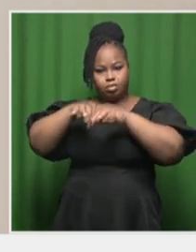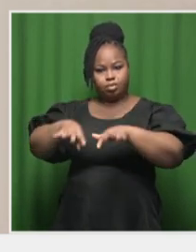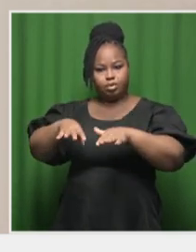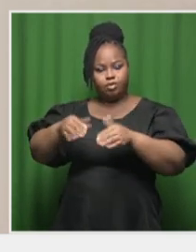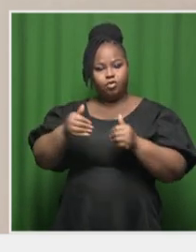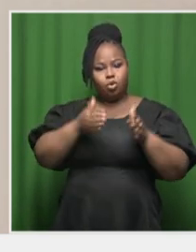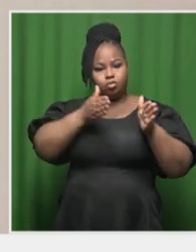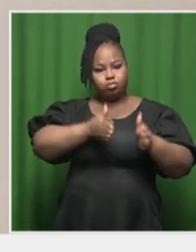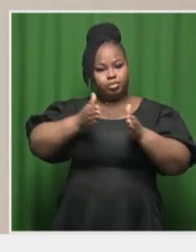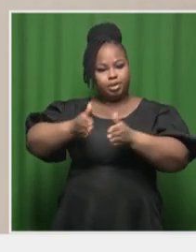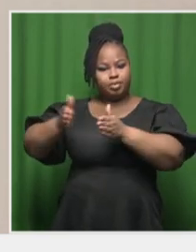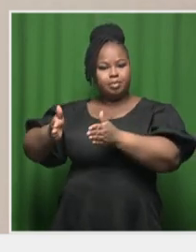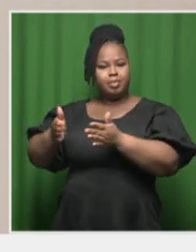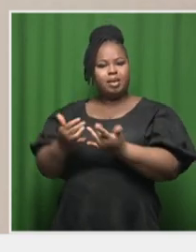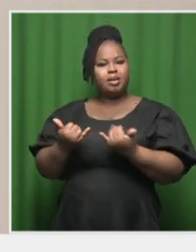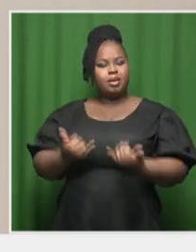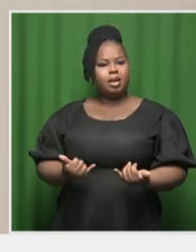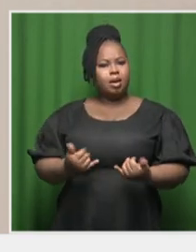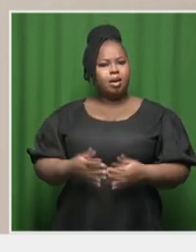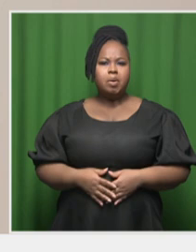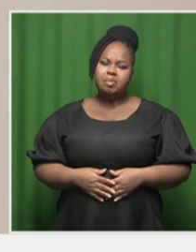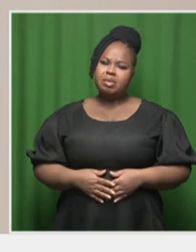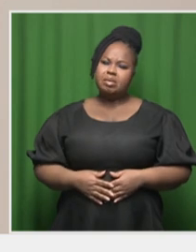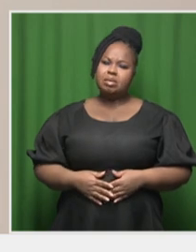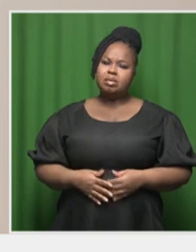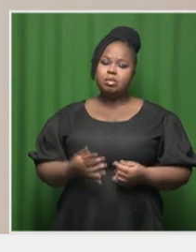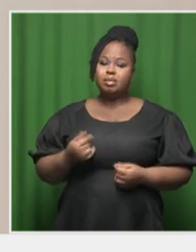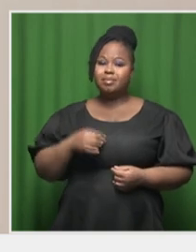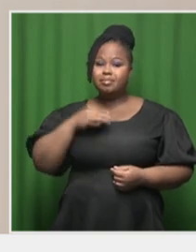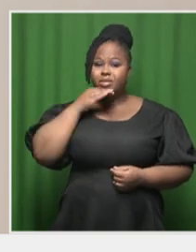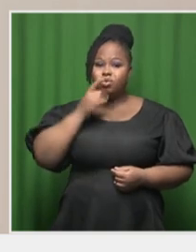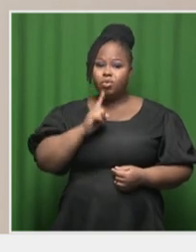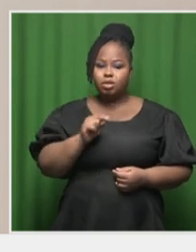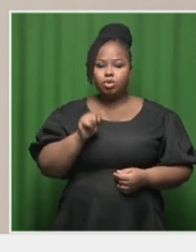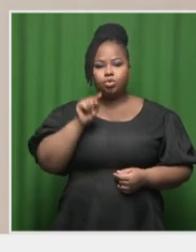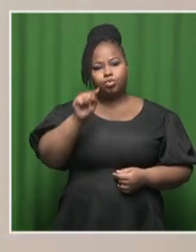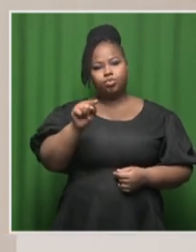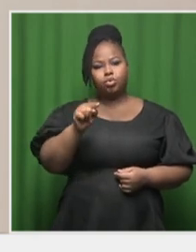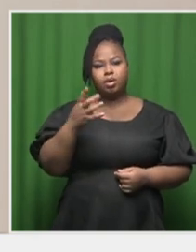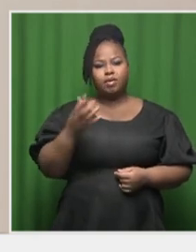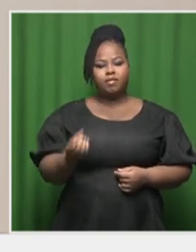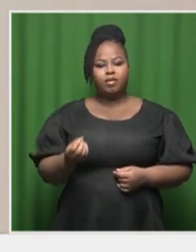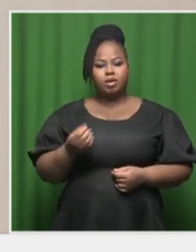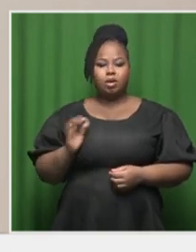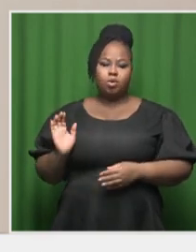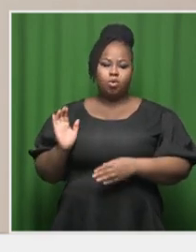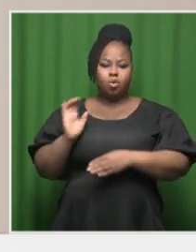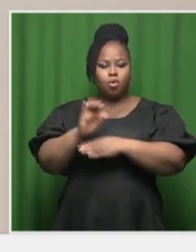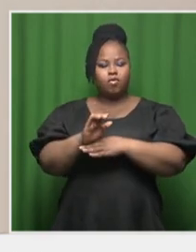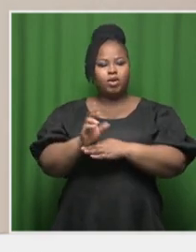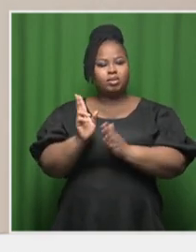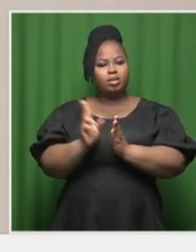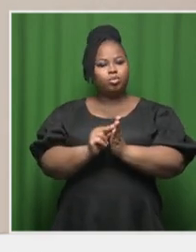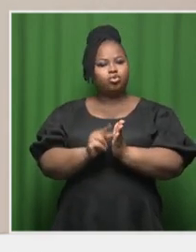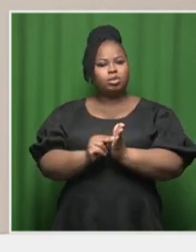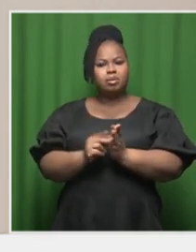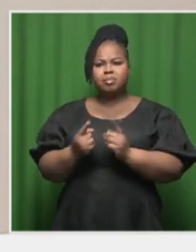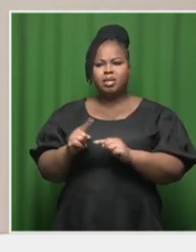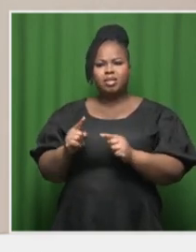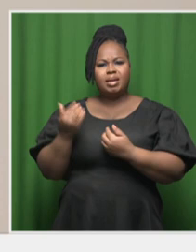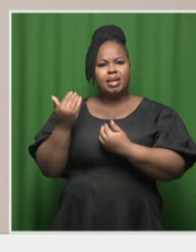various factors. So, what that meant is you have an oversubscription for a very limited